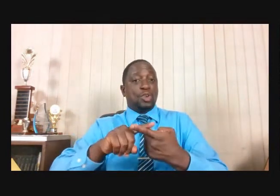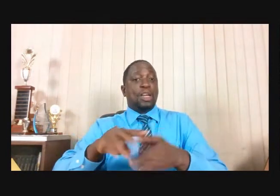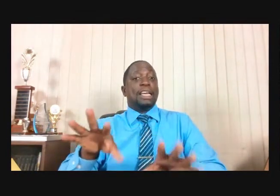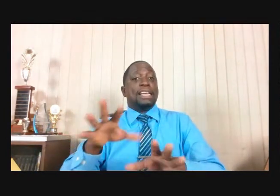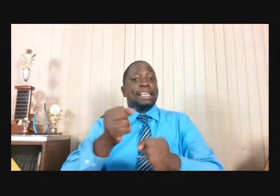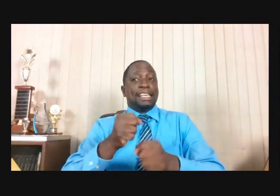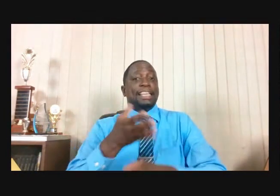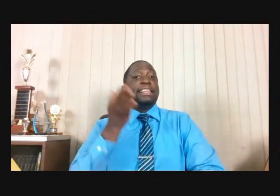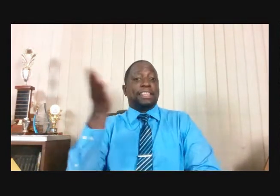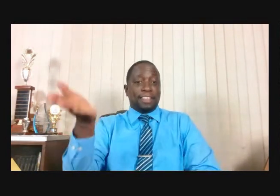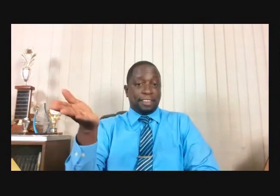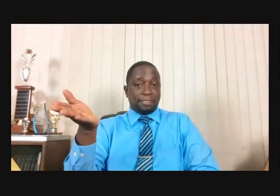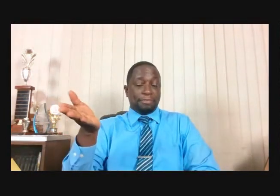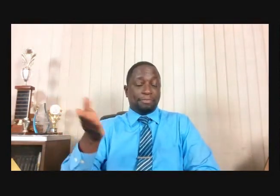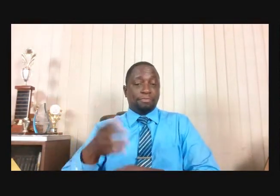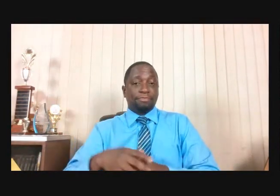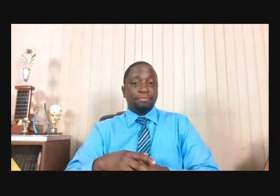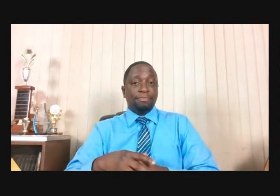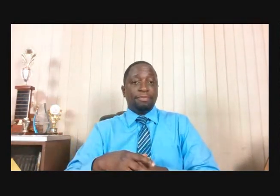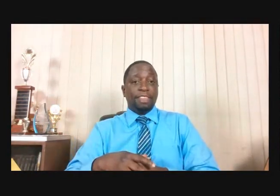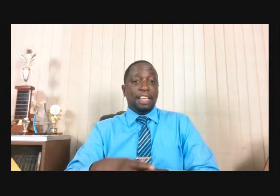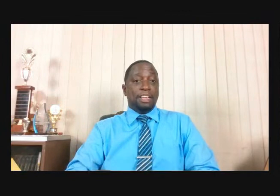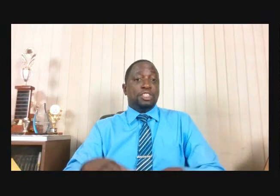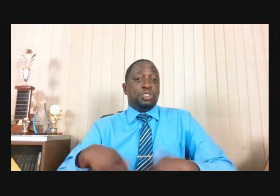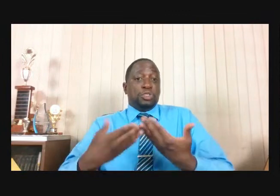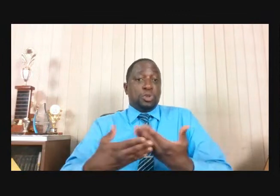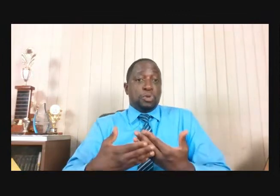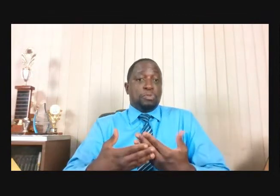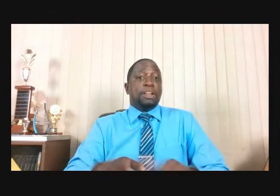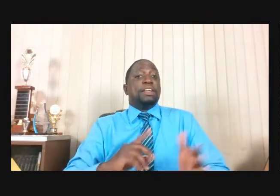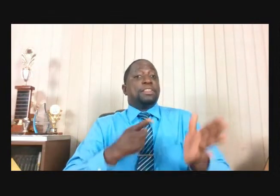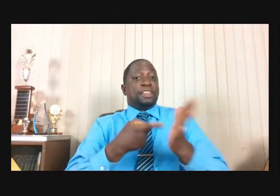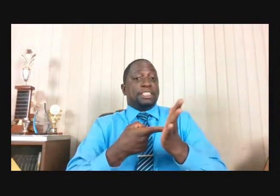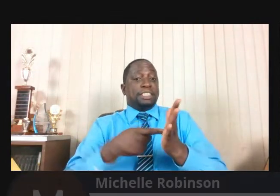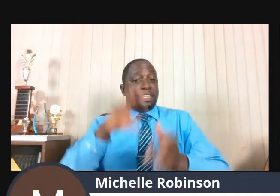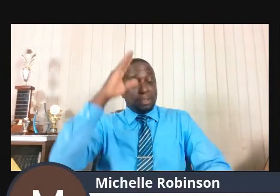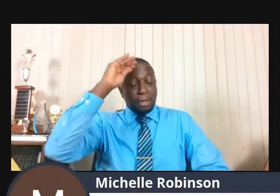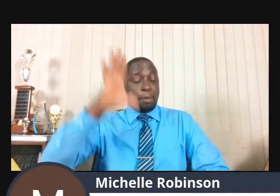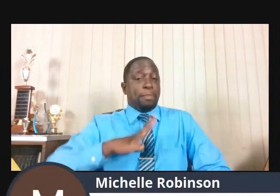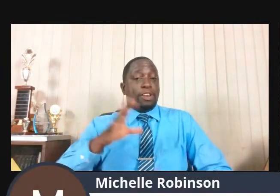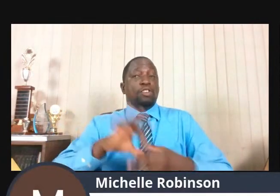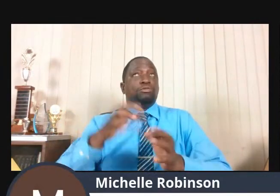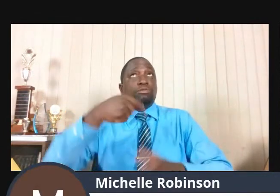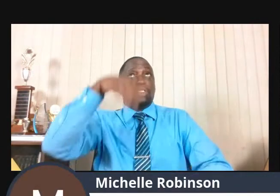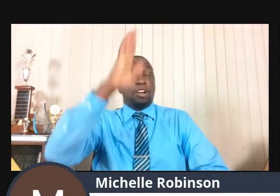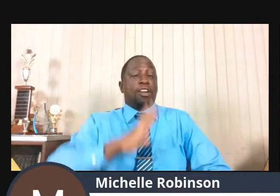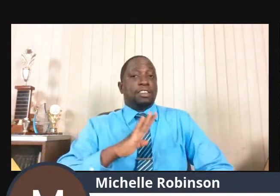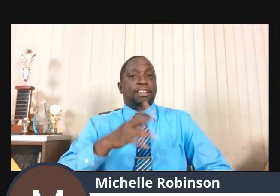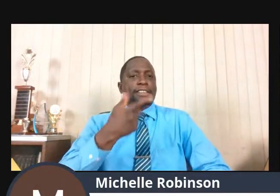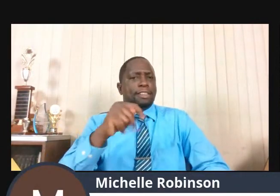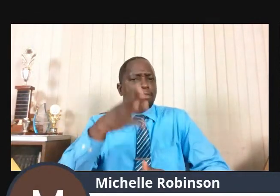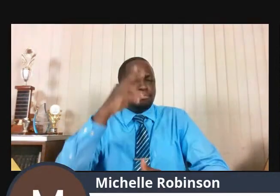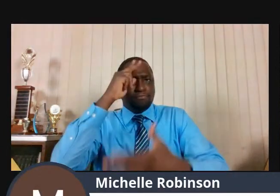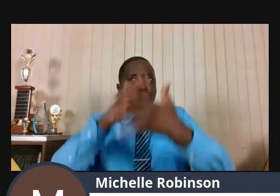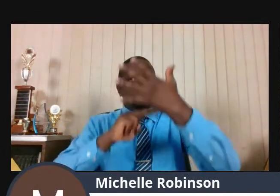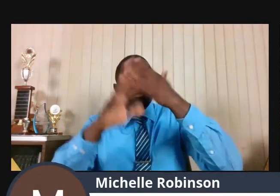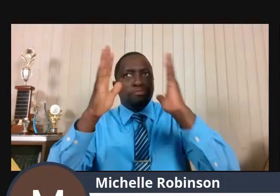Depression Took A Hold On Elijah And Started To Grow In His Life